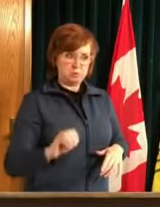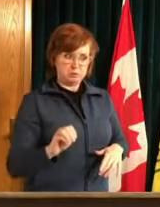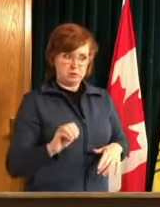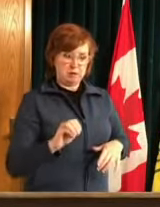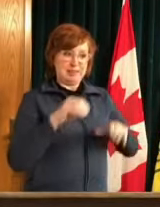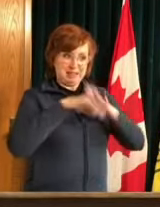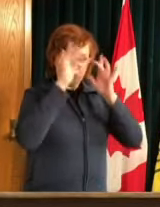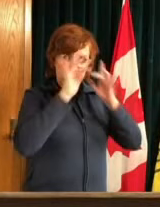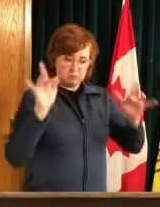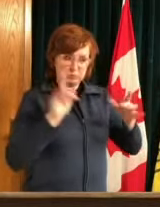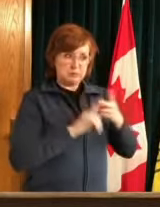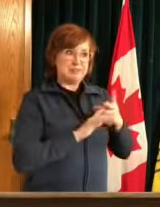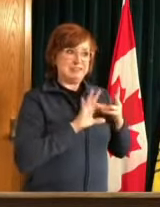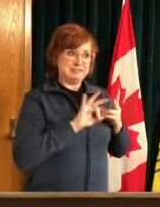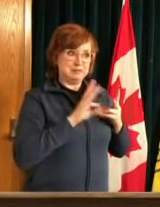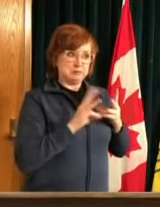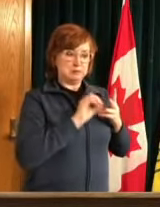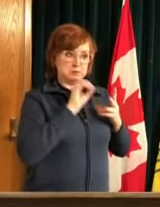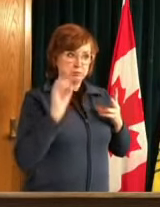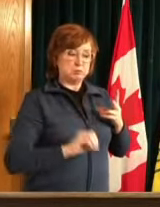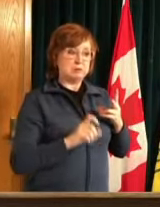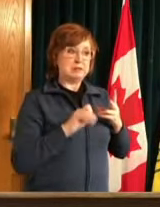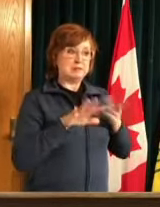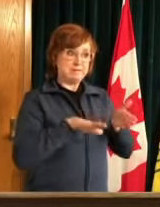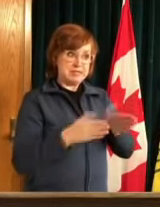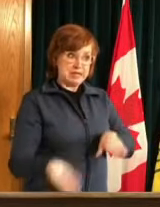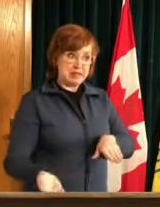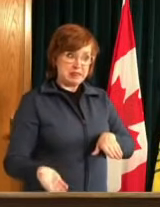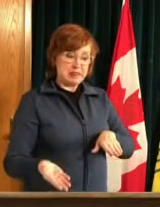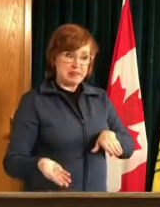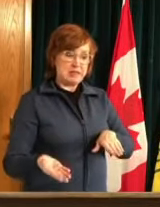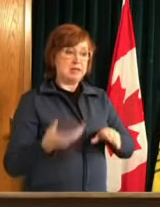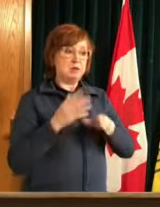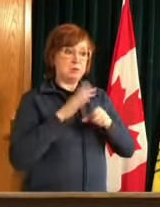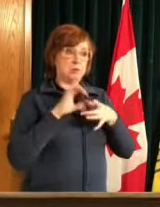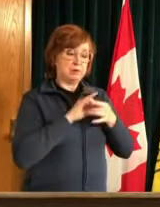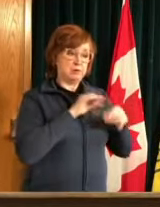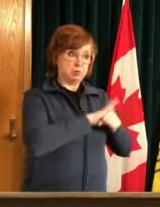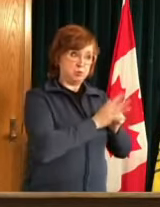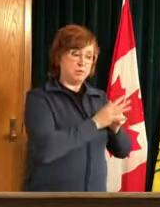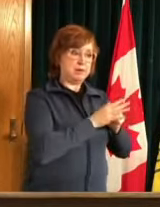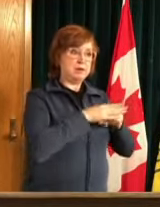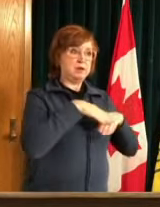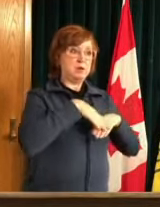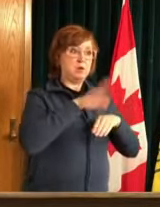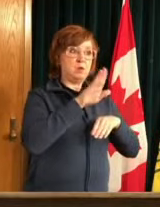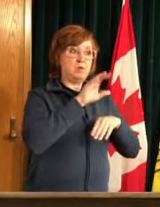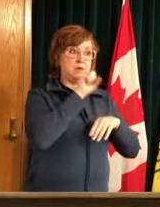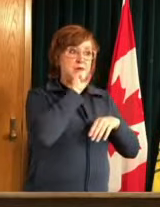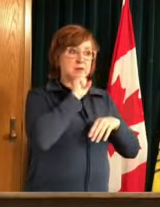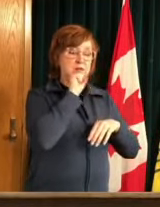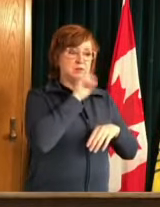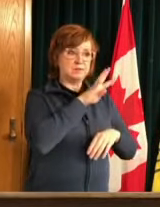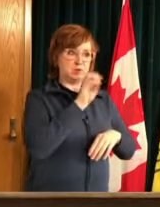-related fatalities in our province have been people over the age of 40